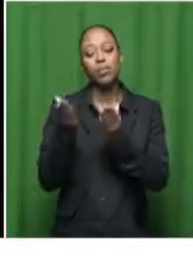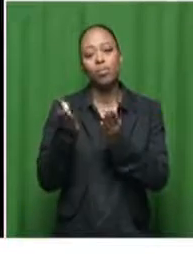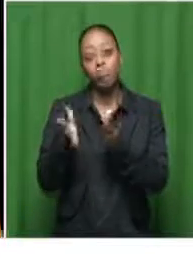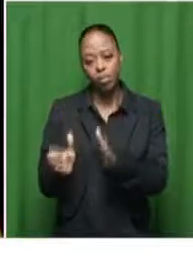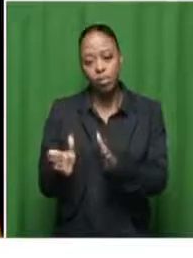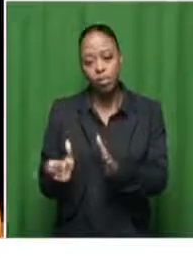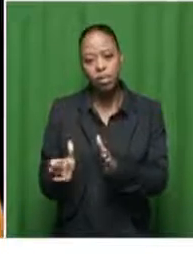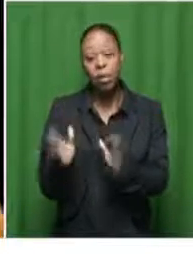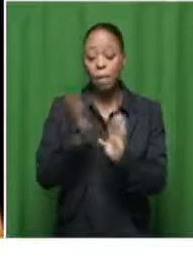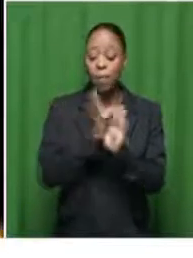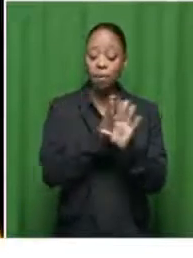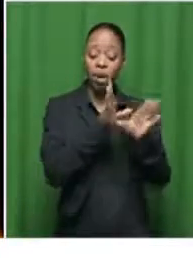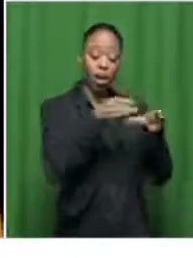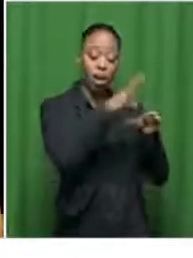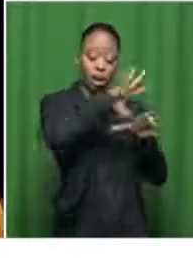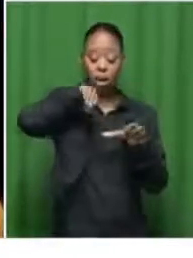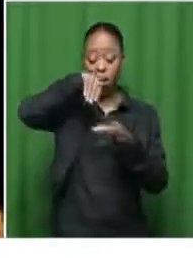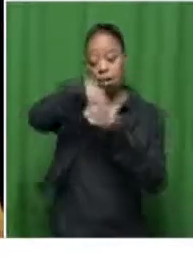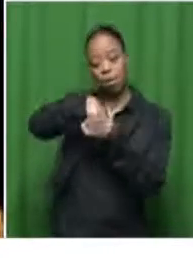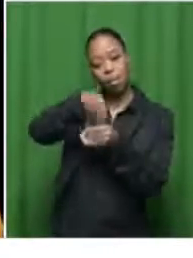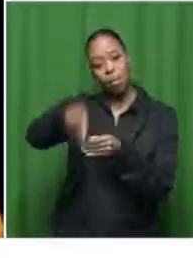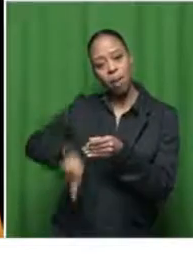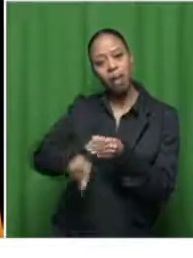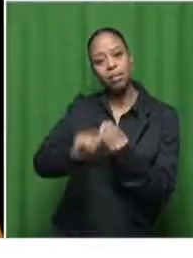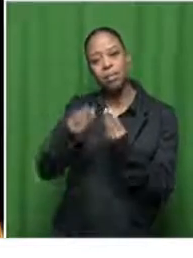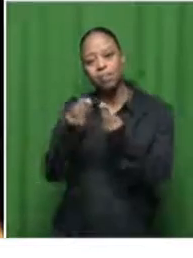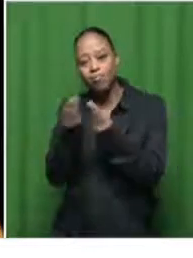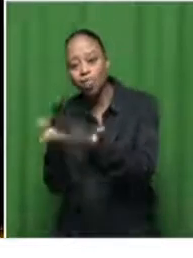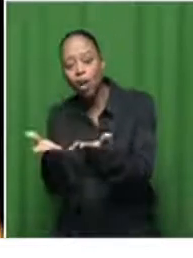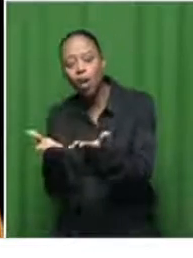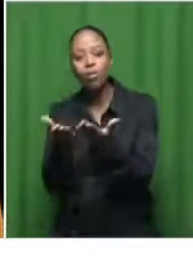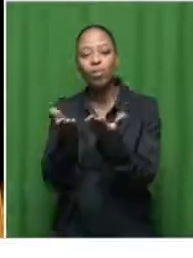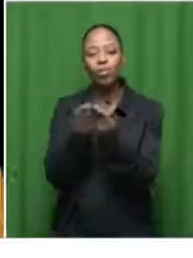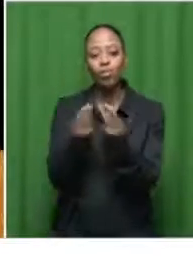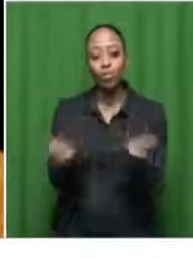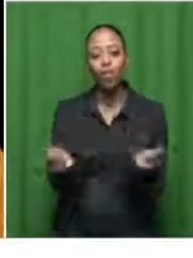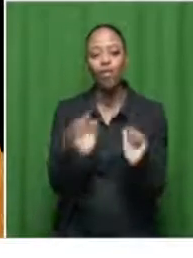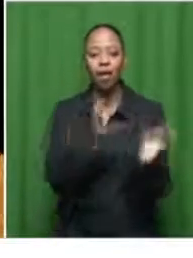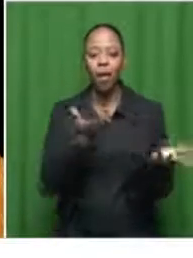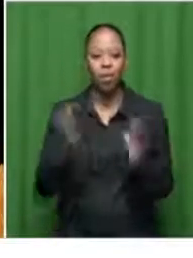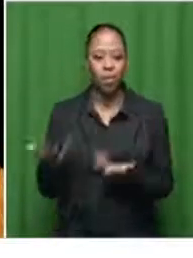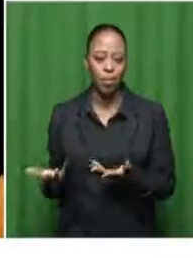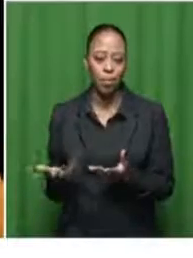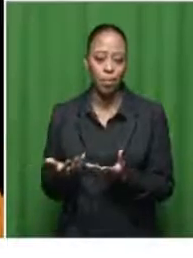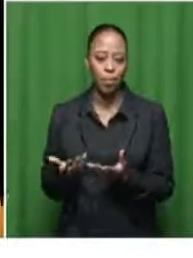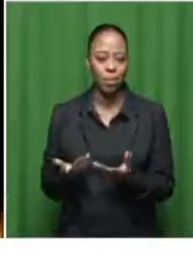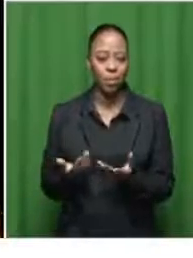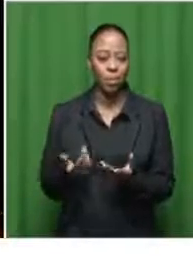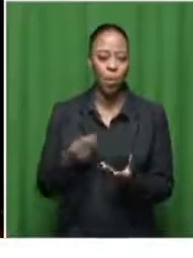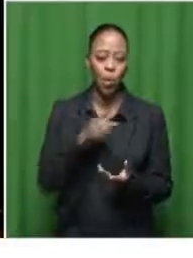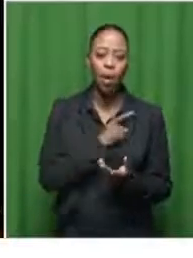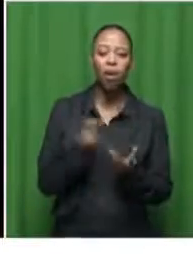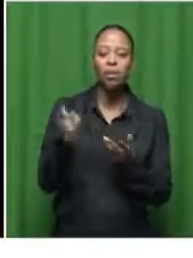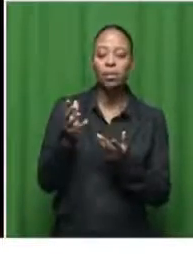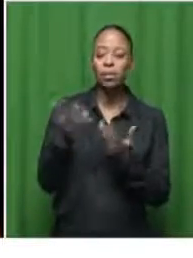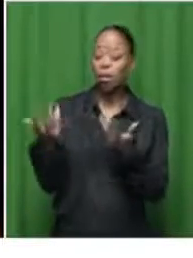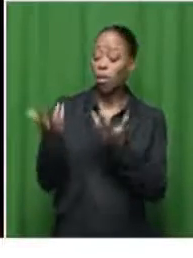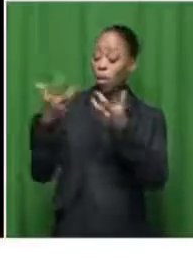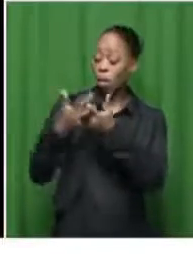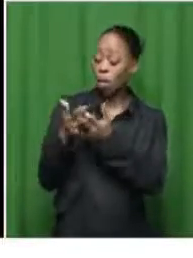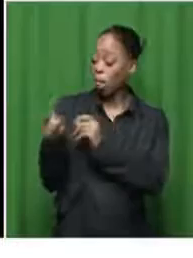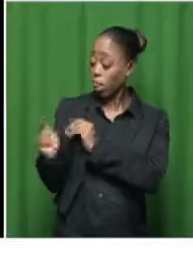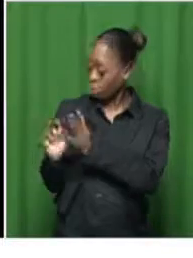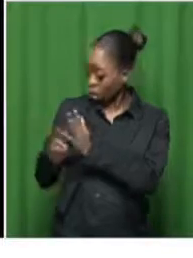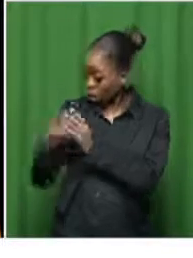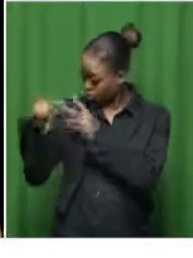we need private sector to come on boards and also provide solutions that are affordable equitable really talk to the needs of the urban